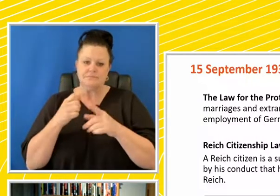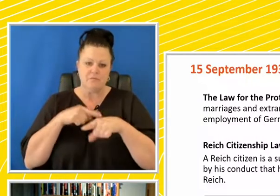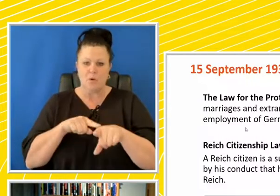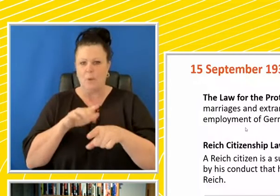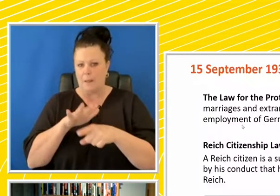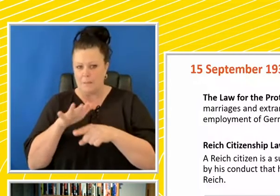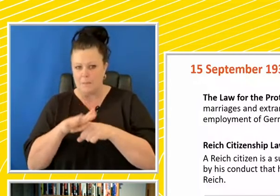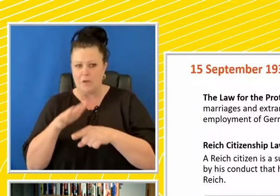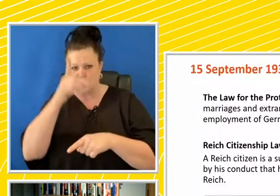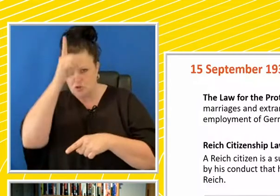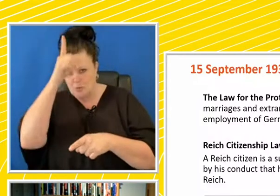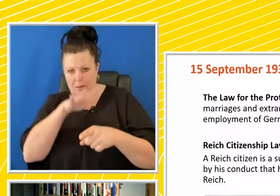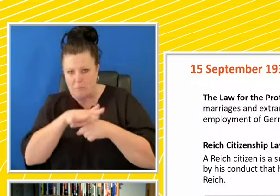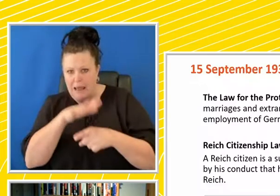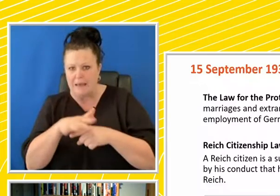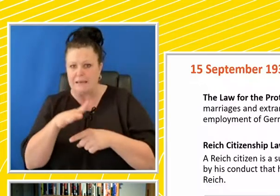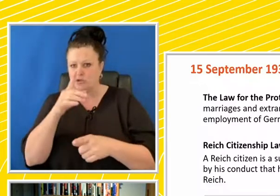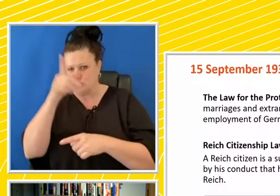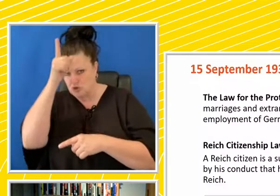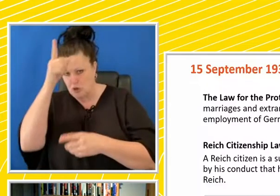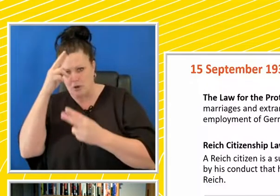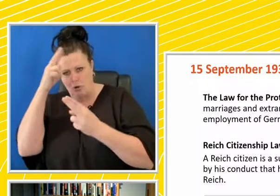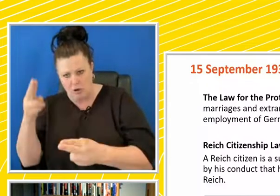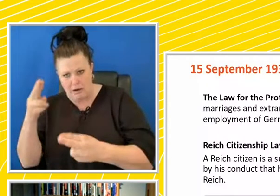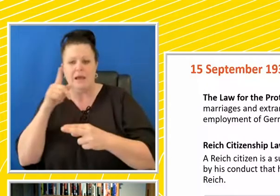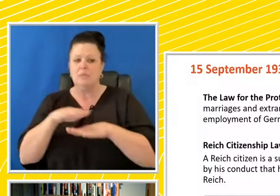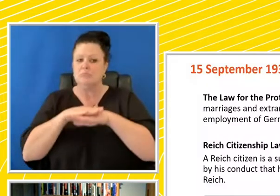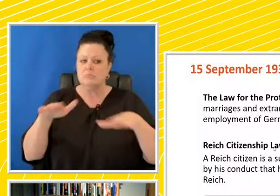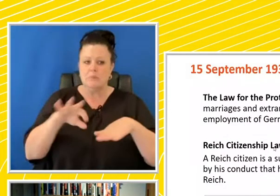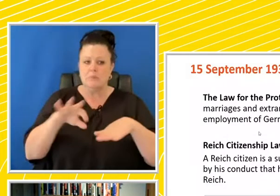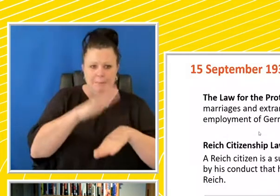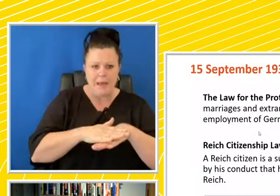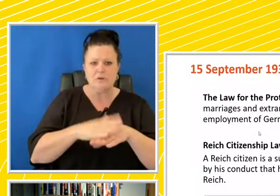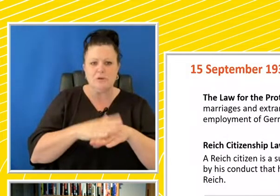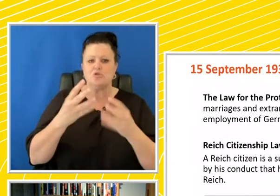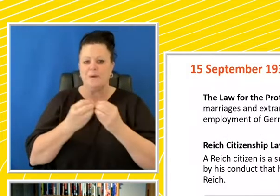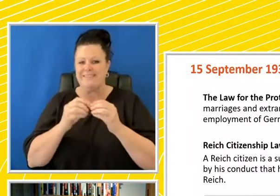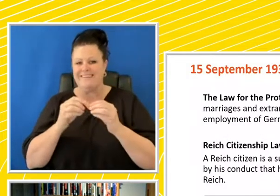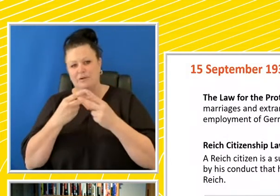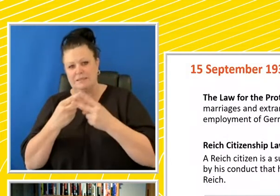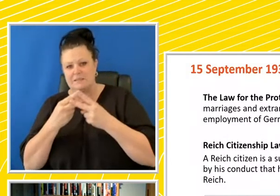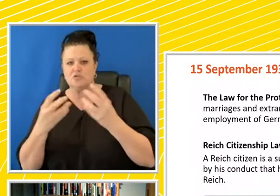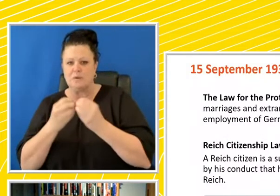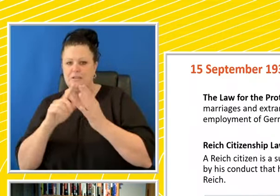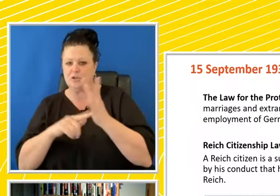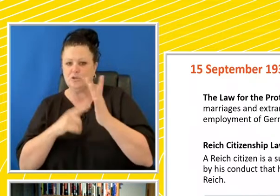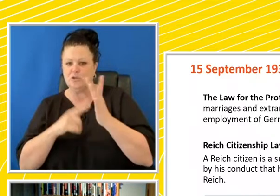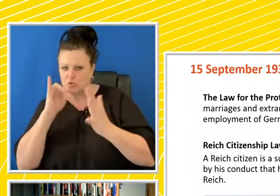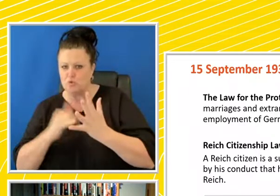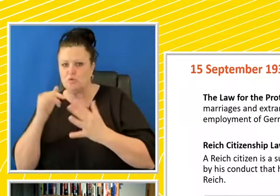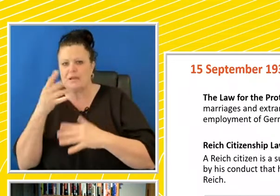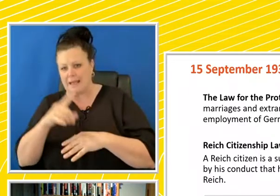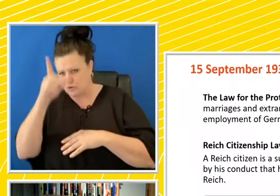which prohibited marriages and extramarital intercourse between Jews and Germans and forbade the employment of German females under 45 in Jewish